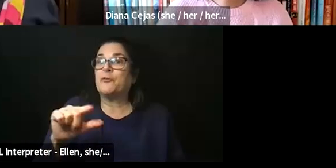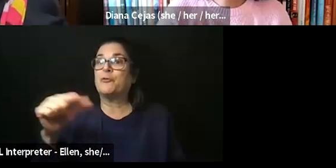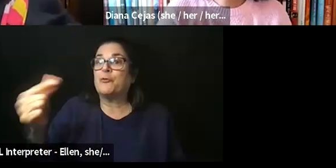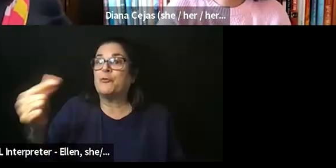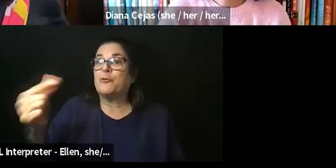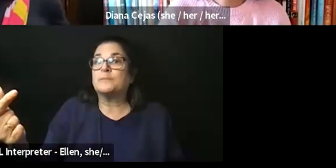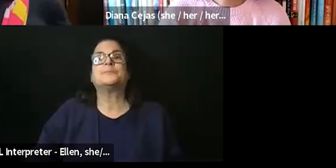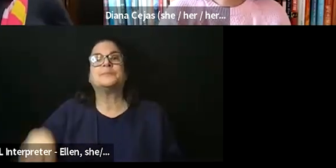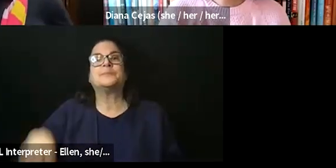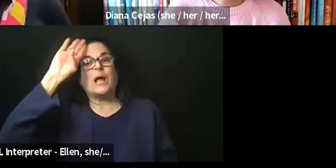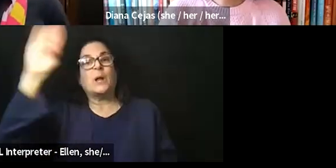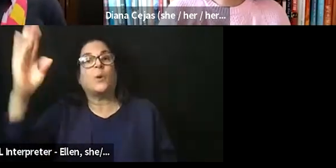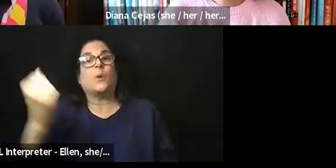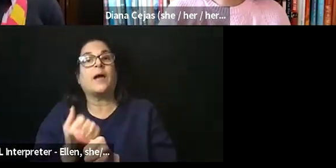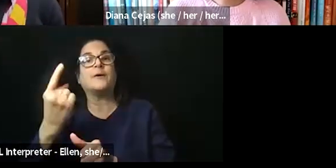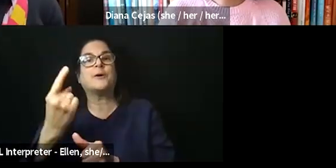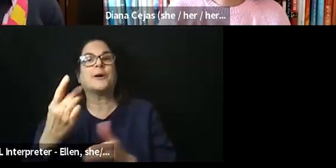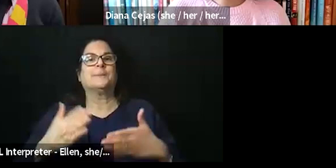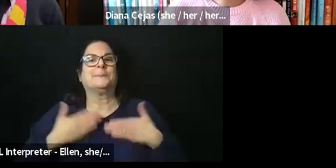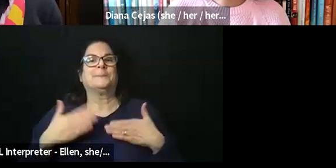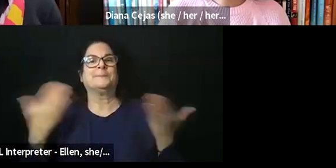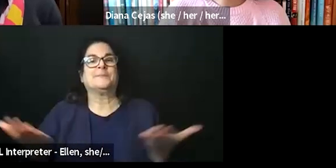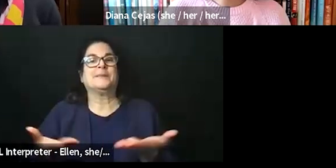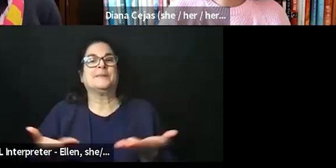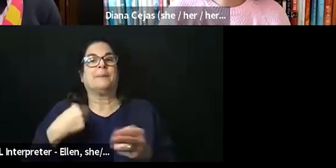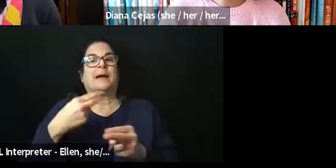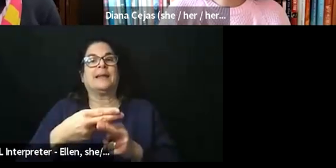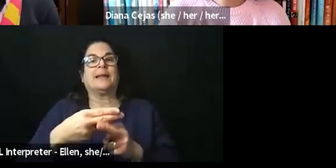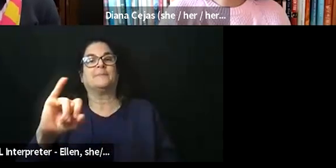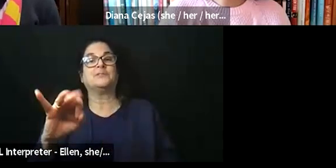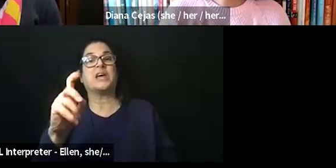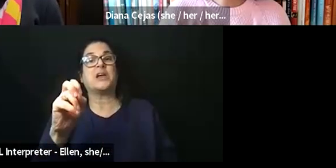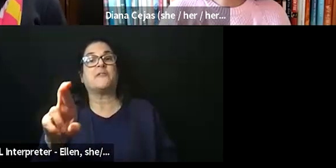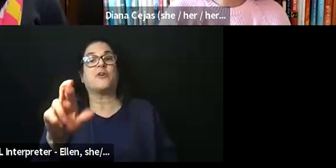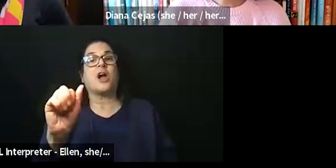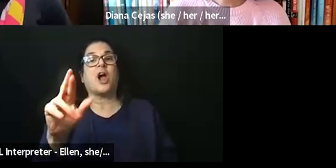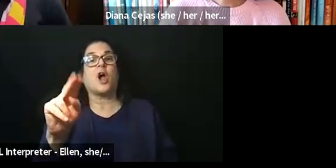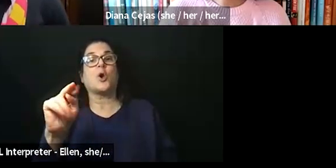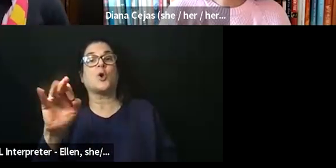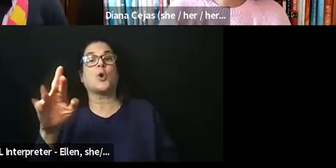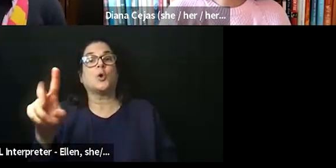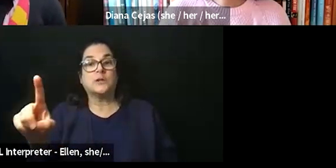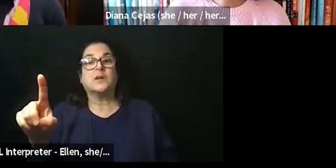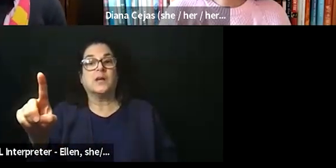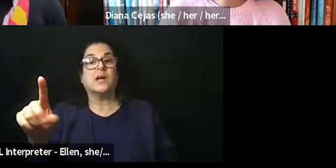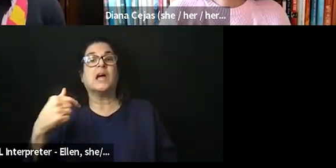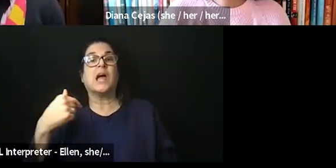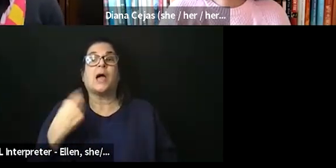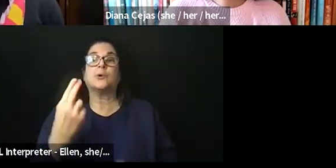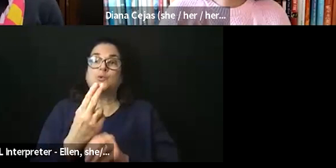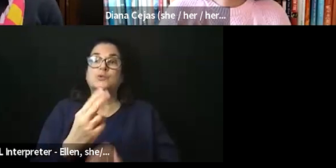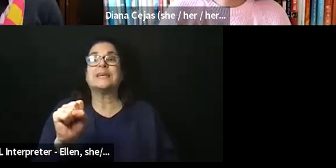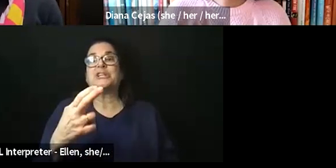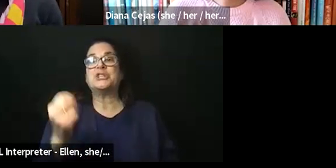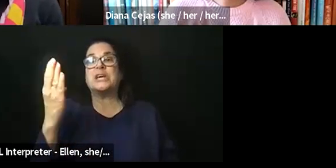Hi, everyone. Really great to be here. My name is Jennifer Arnold. And I go by she, her, hers are